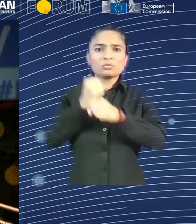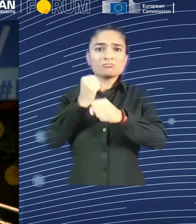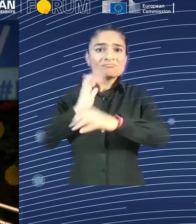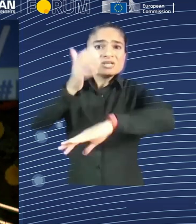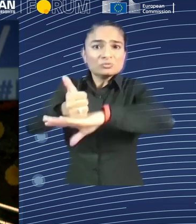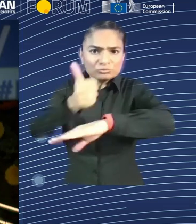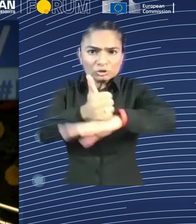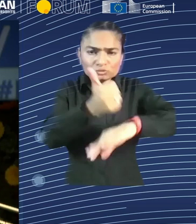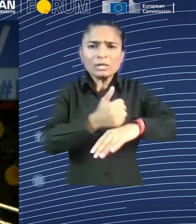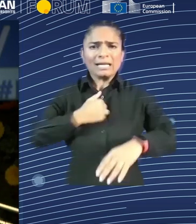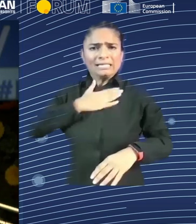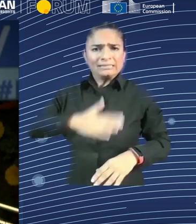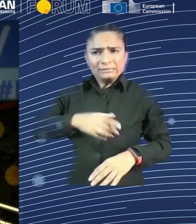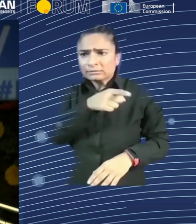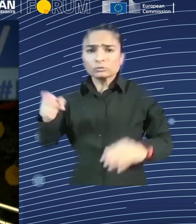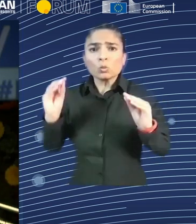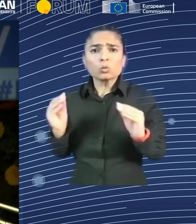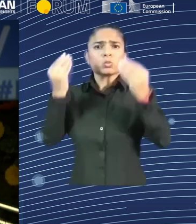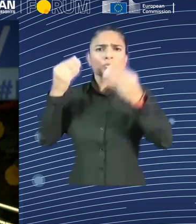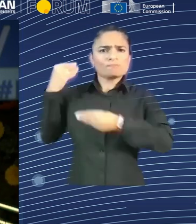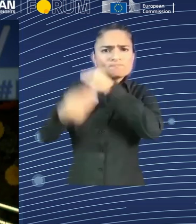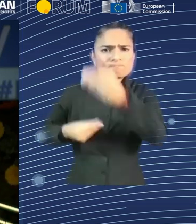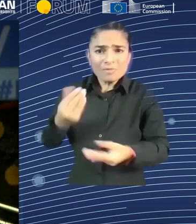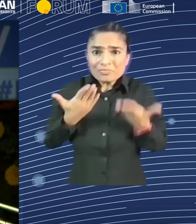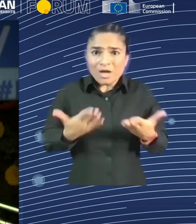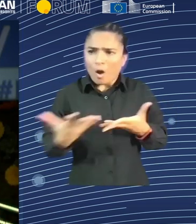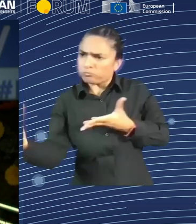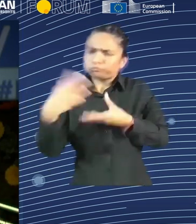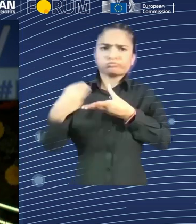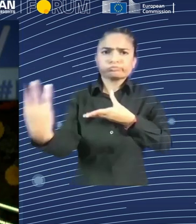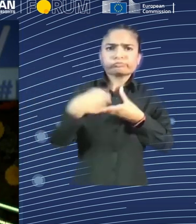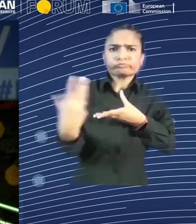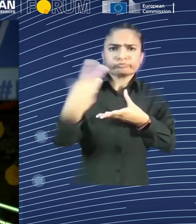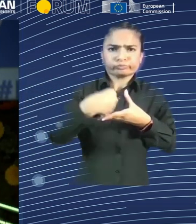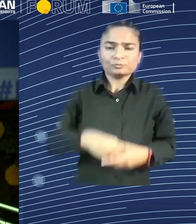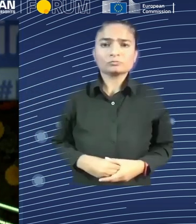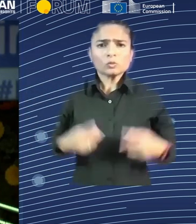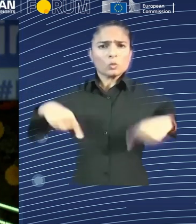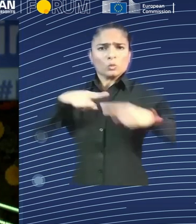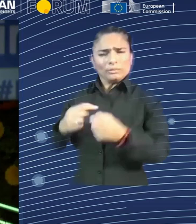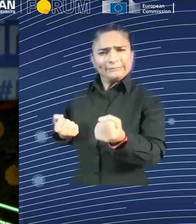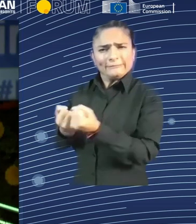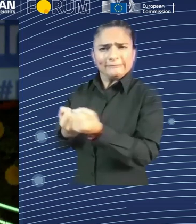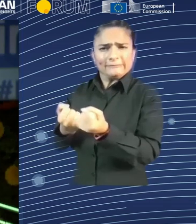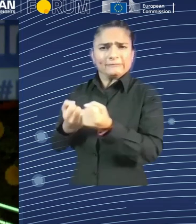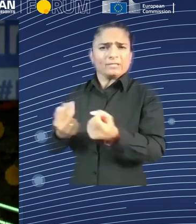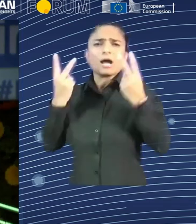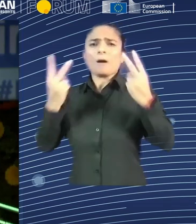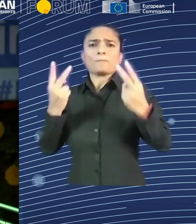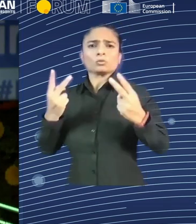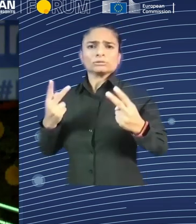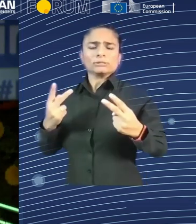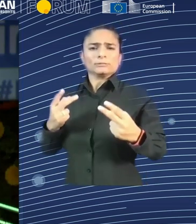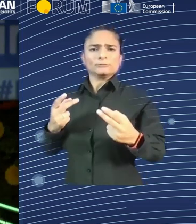making AI socially desirable, about being sure that we are not going to live it without